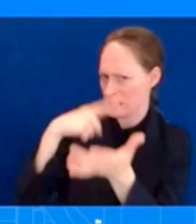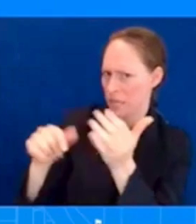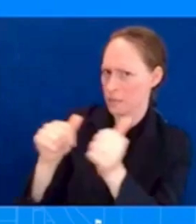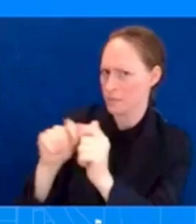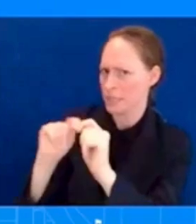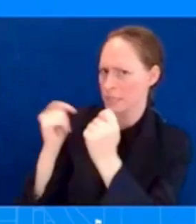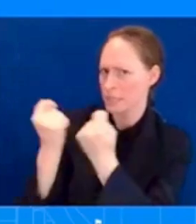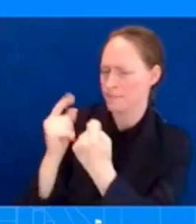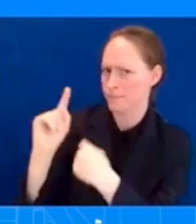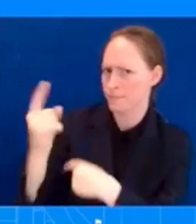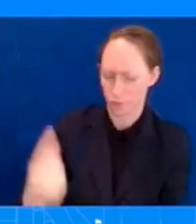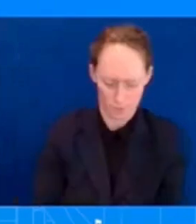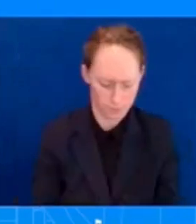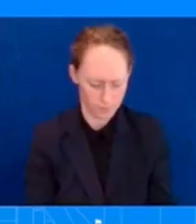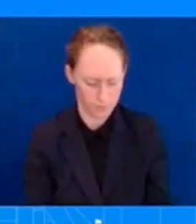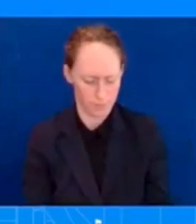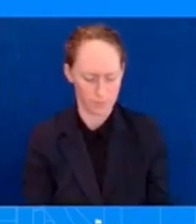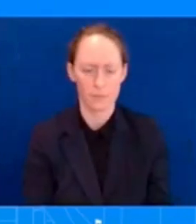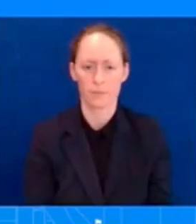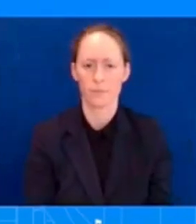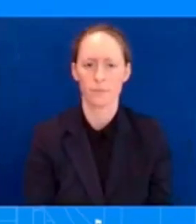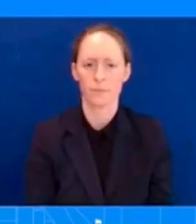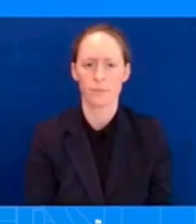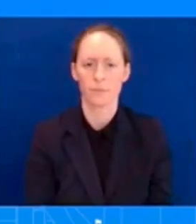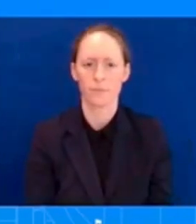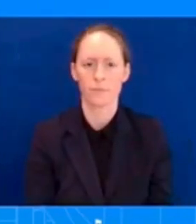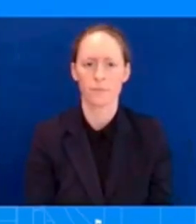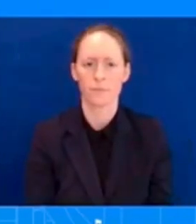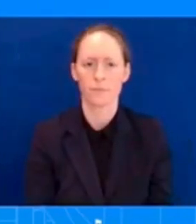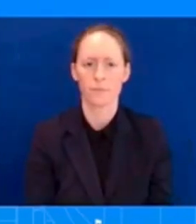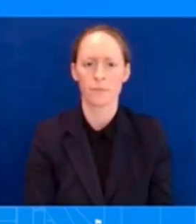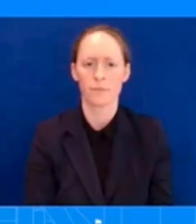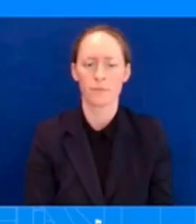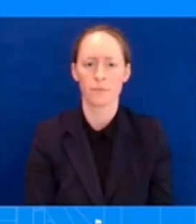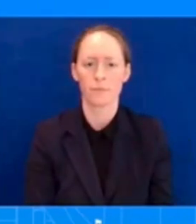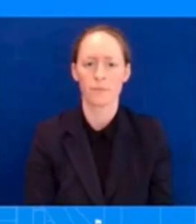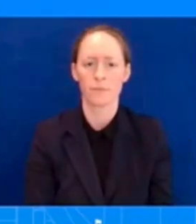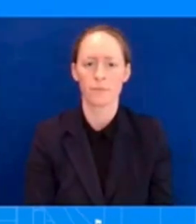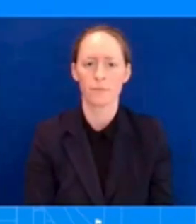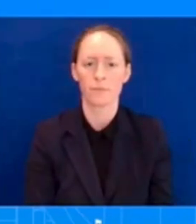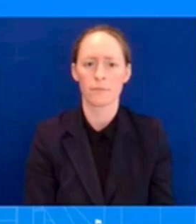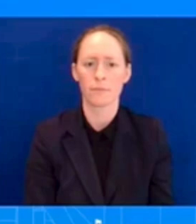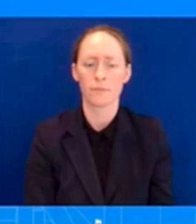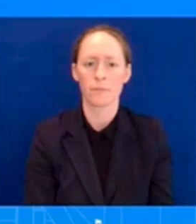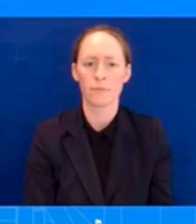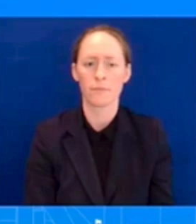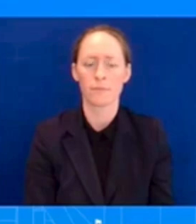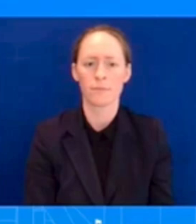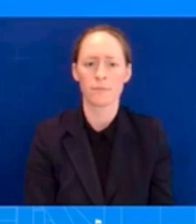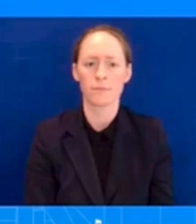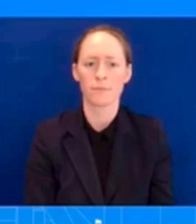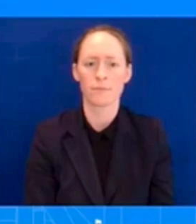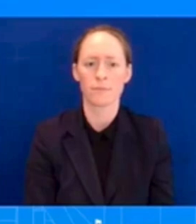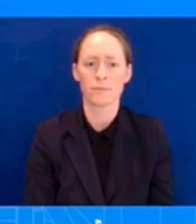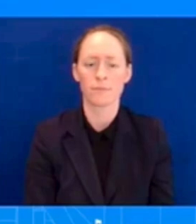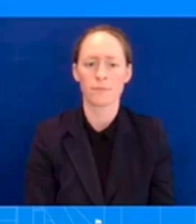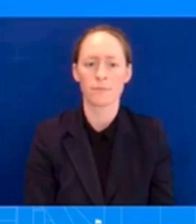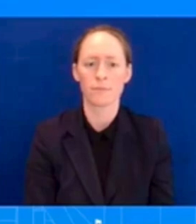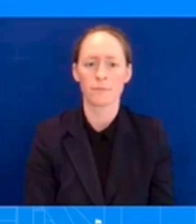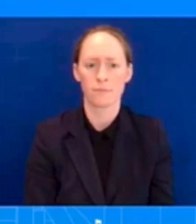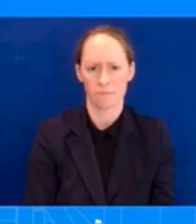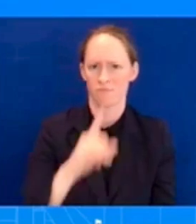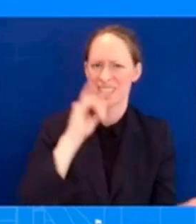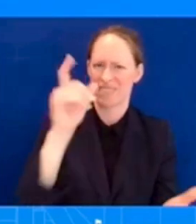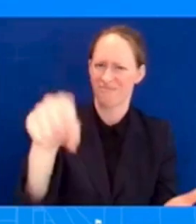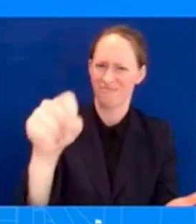that, to what he laid out during his campaign. I just don't have anything here to share beyond that, beyond his commitment that